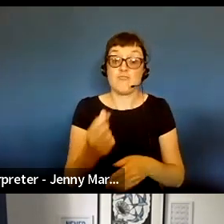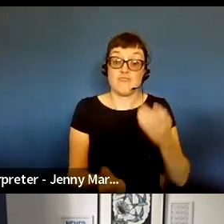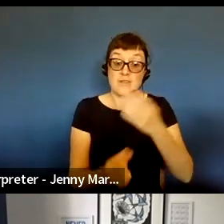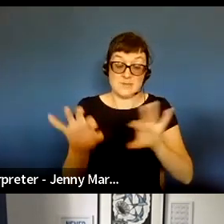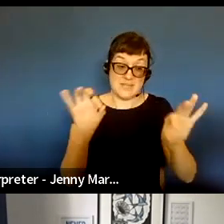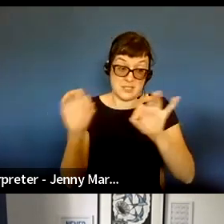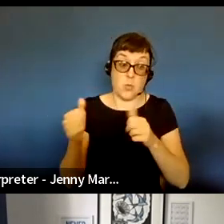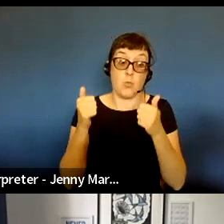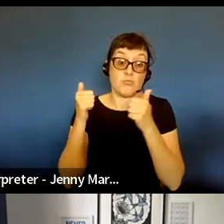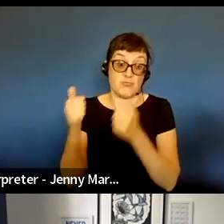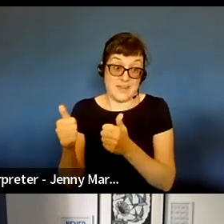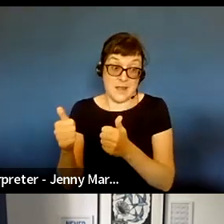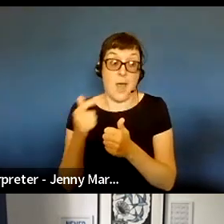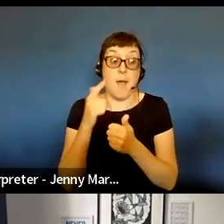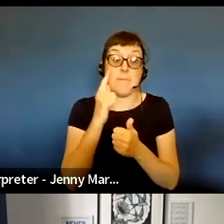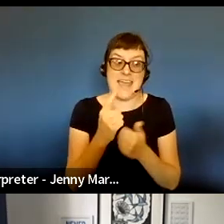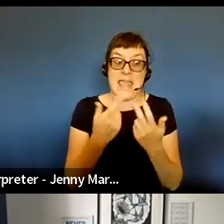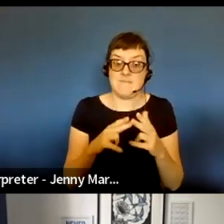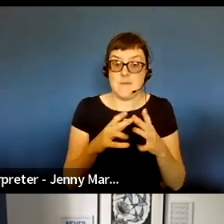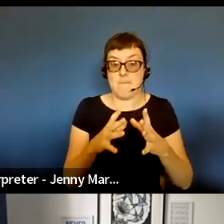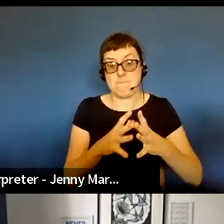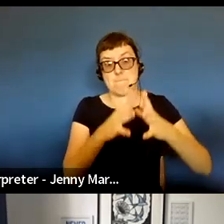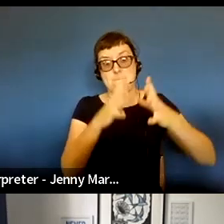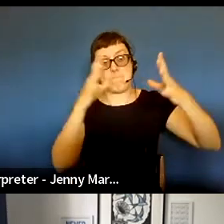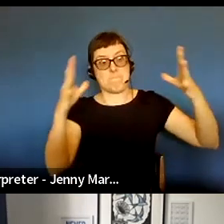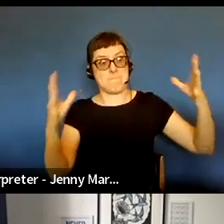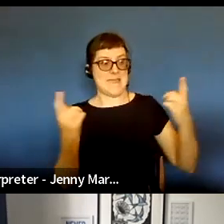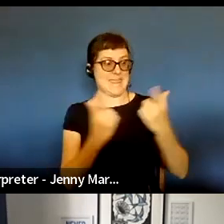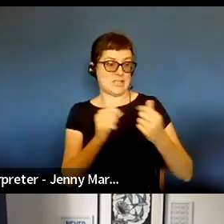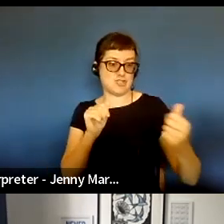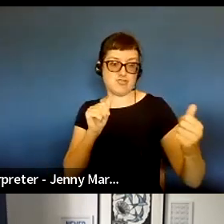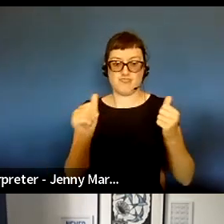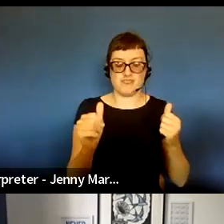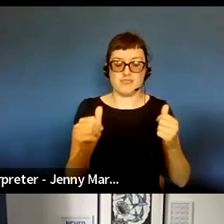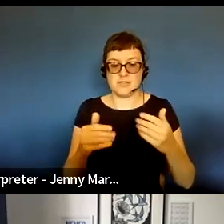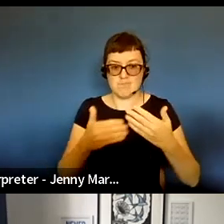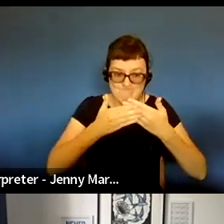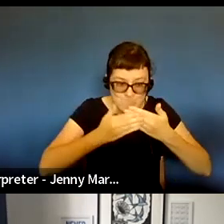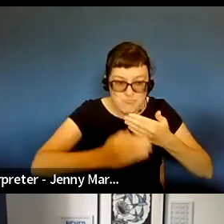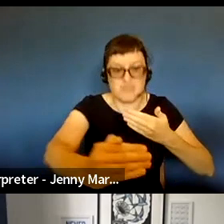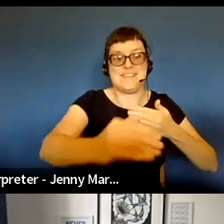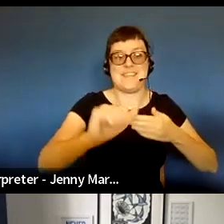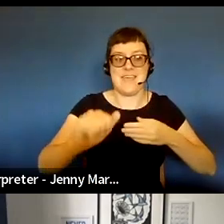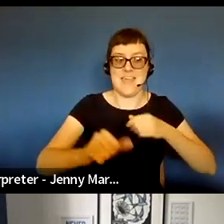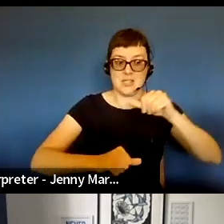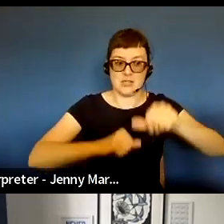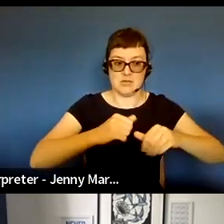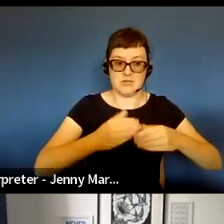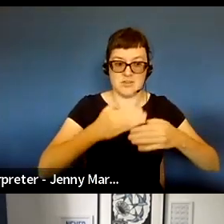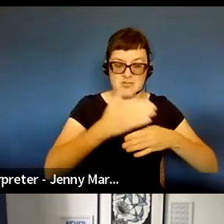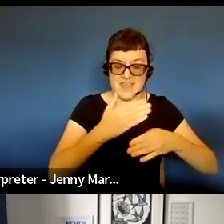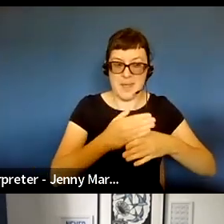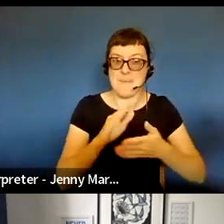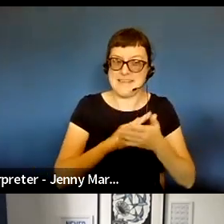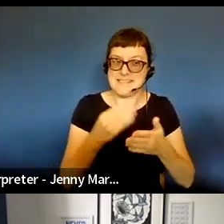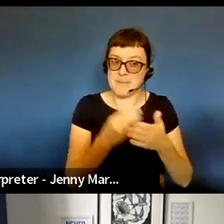to artists as soon as it starts to become big substantial career progression opportunities, it starts to become money that they need in order